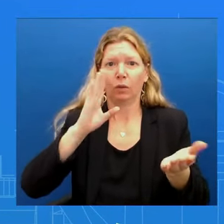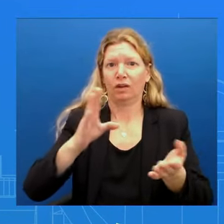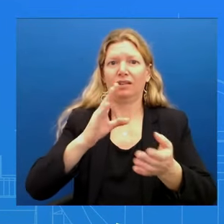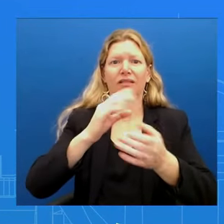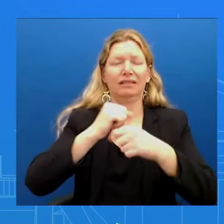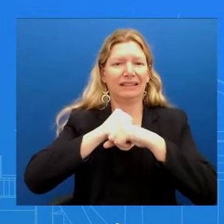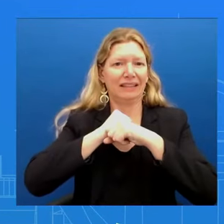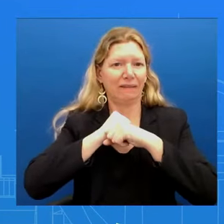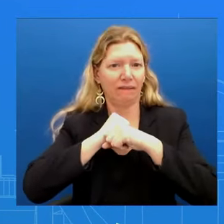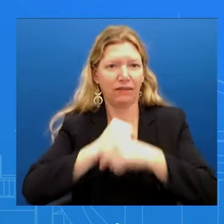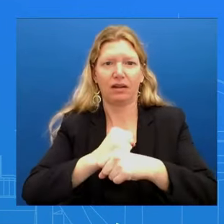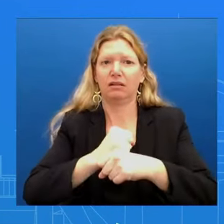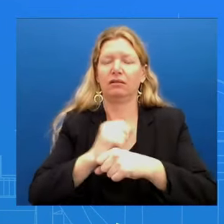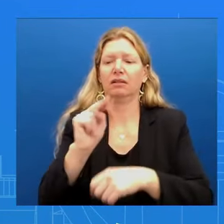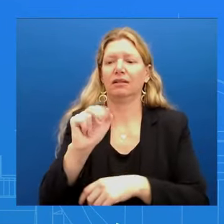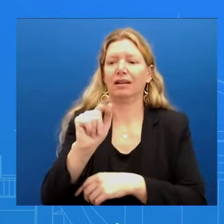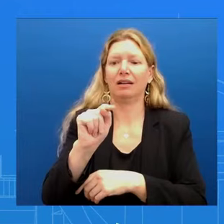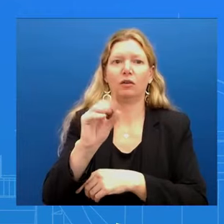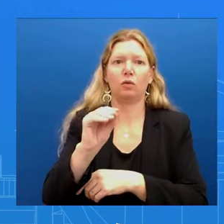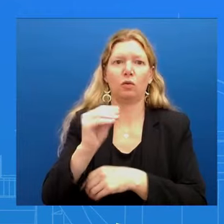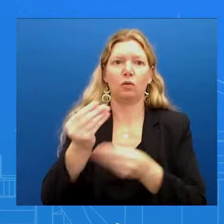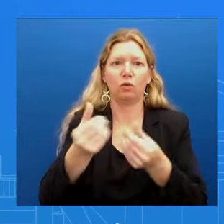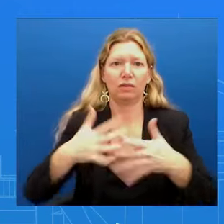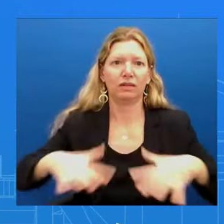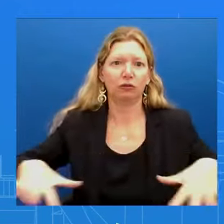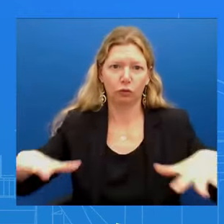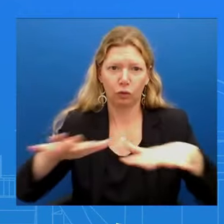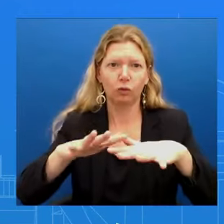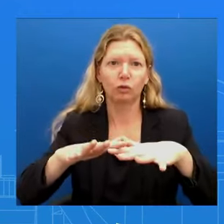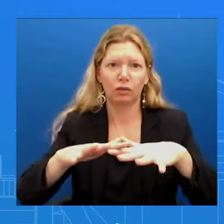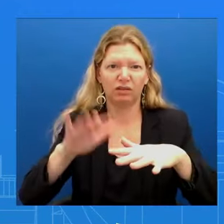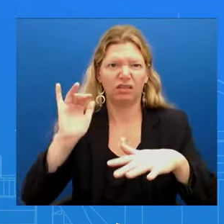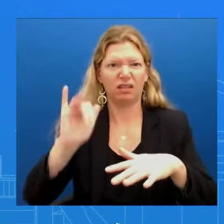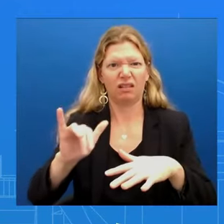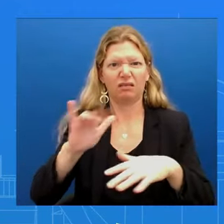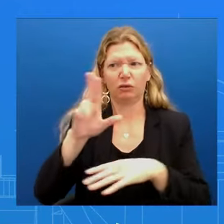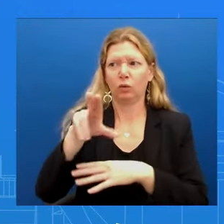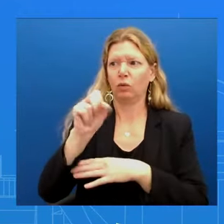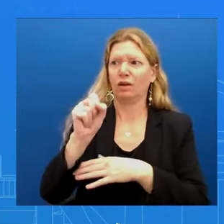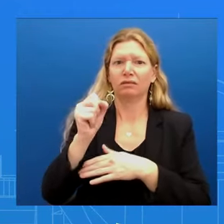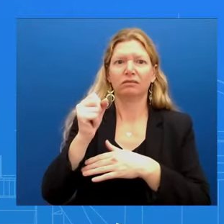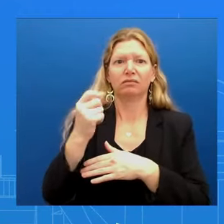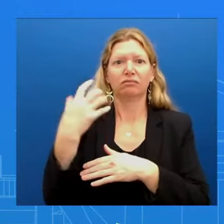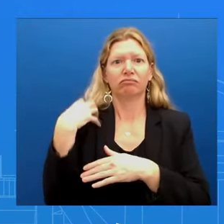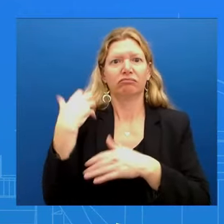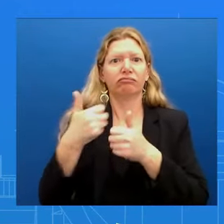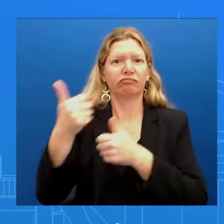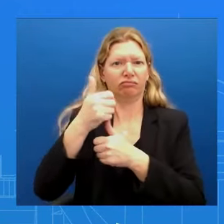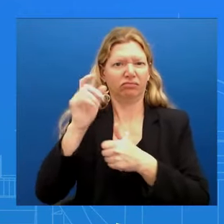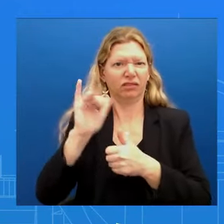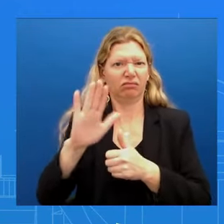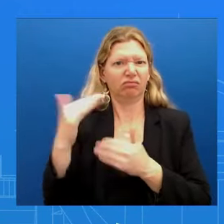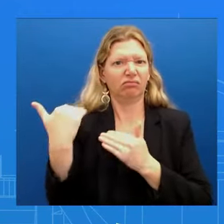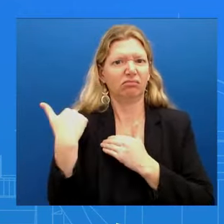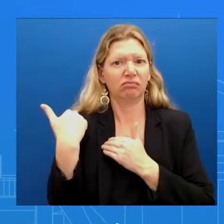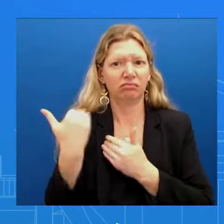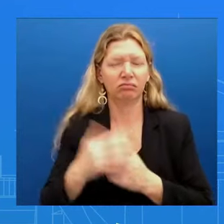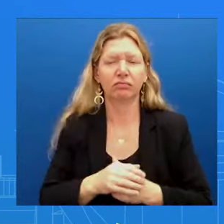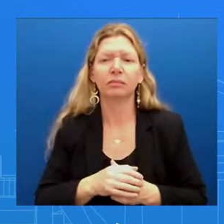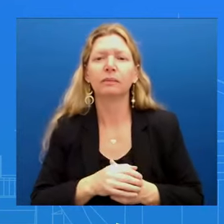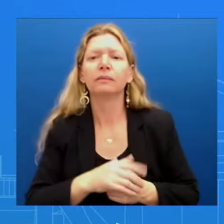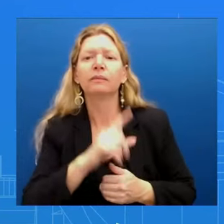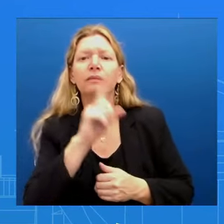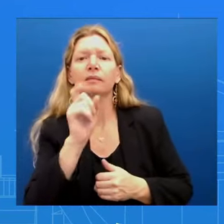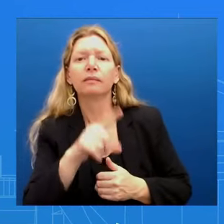chief of the United States ought to be saying when it comes to NATO And just to follow up on that quickly, Vice President Harris is going to be in Munich with a lot of those European